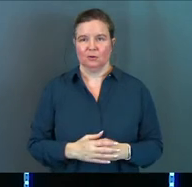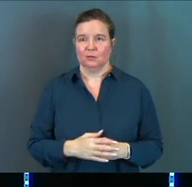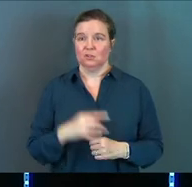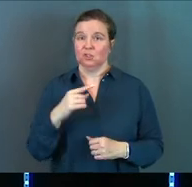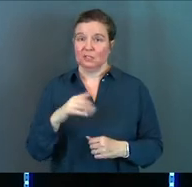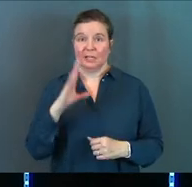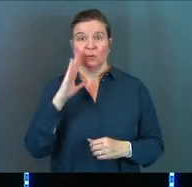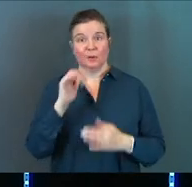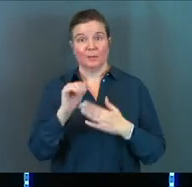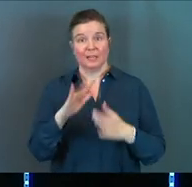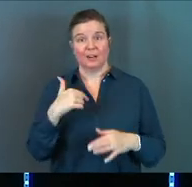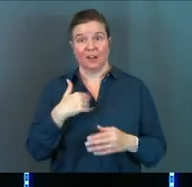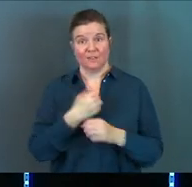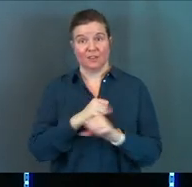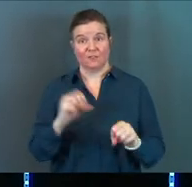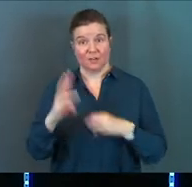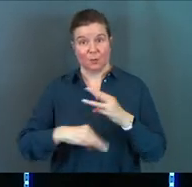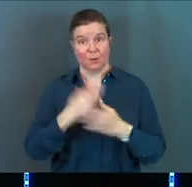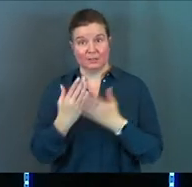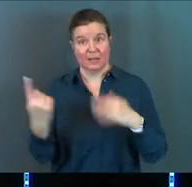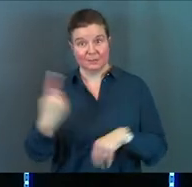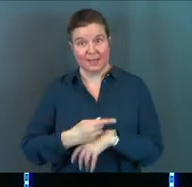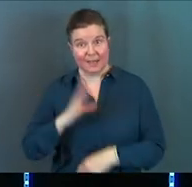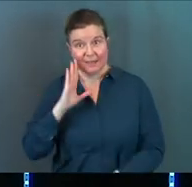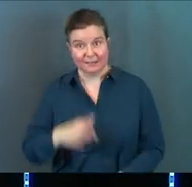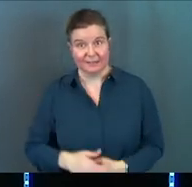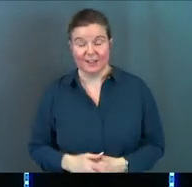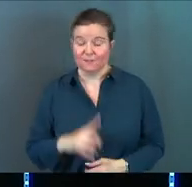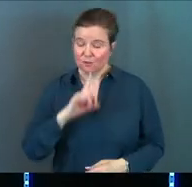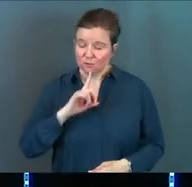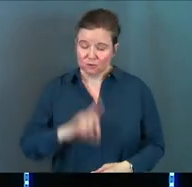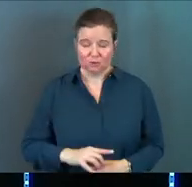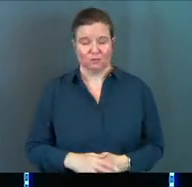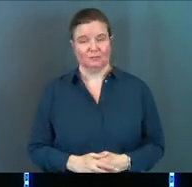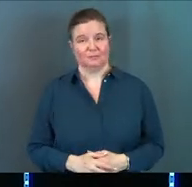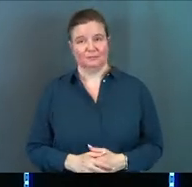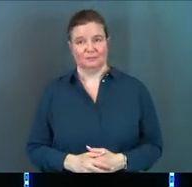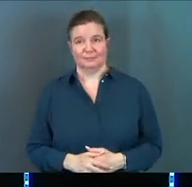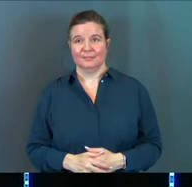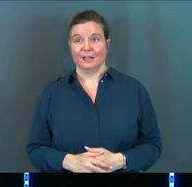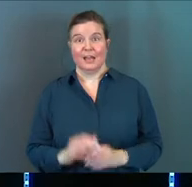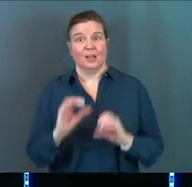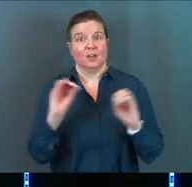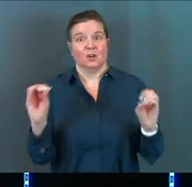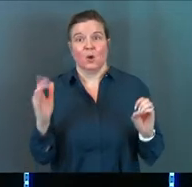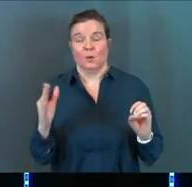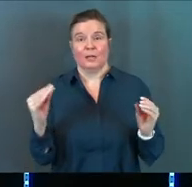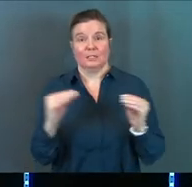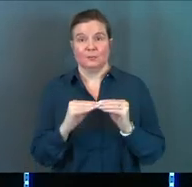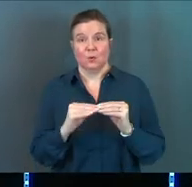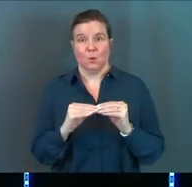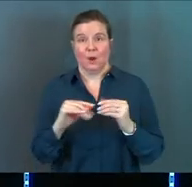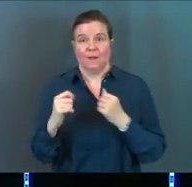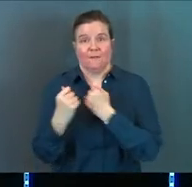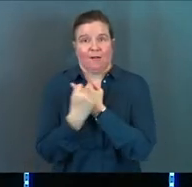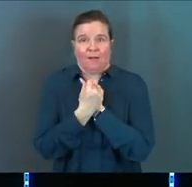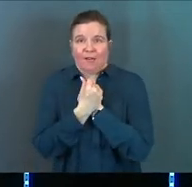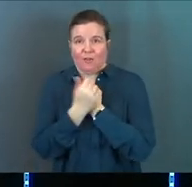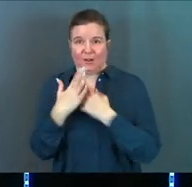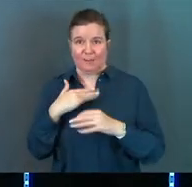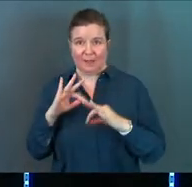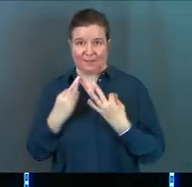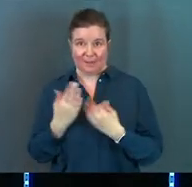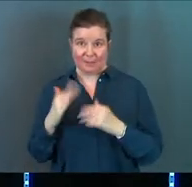She will be the leader of the free world someday. For sure. And nobody is more of a cuddler in my